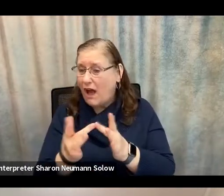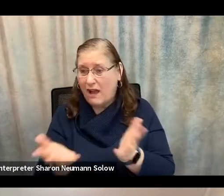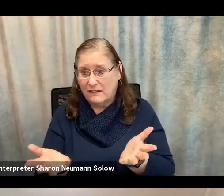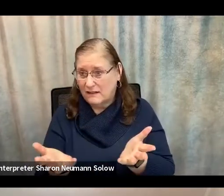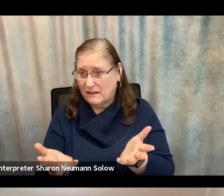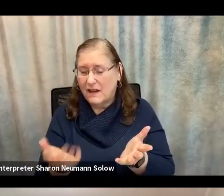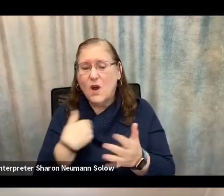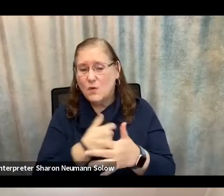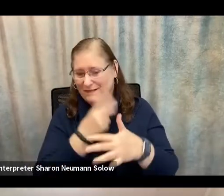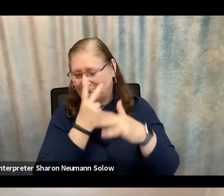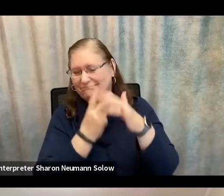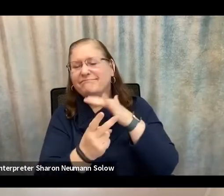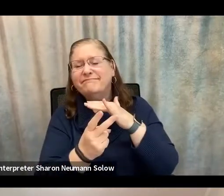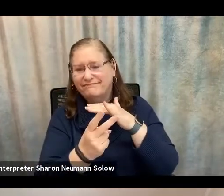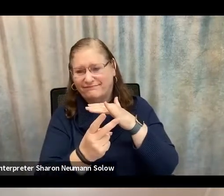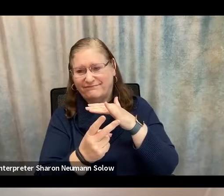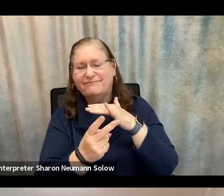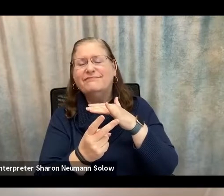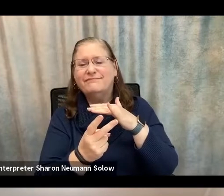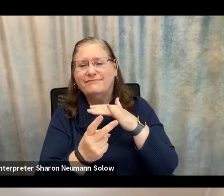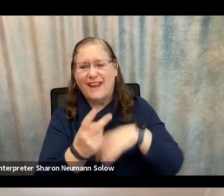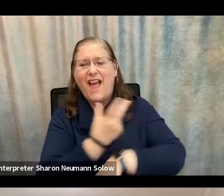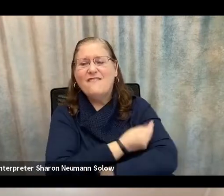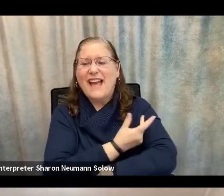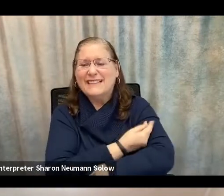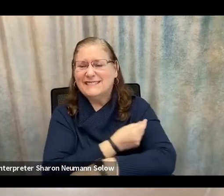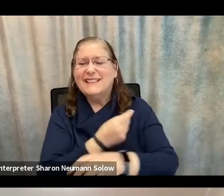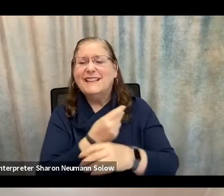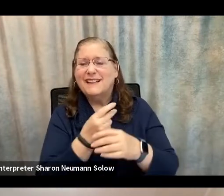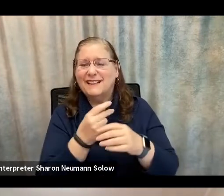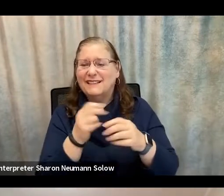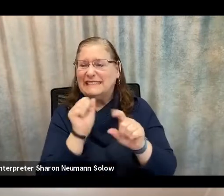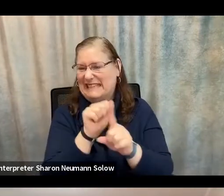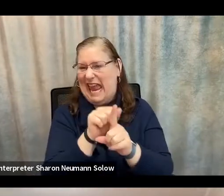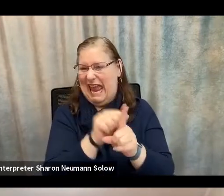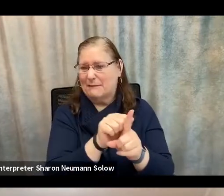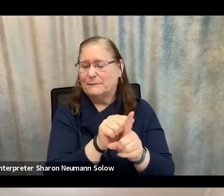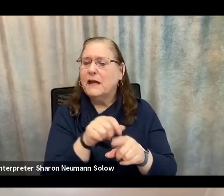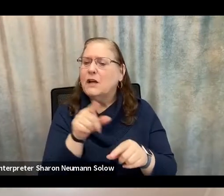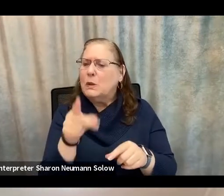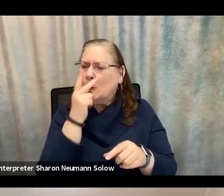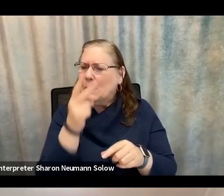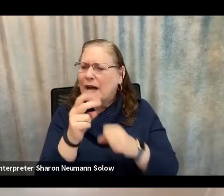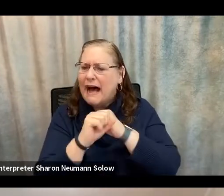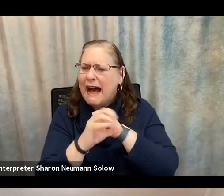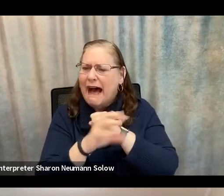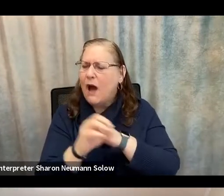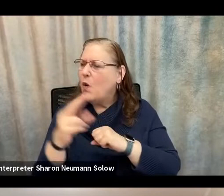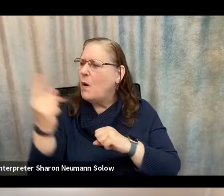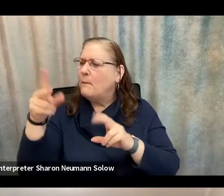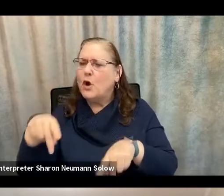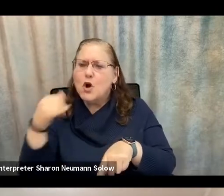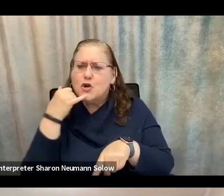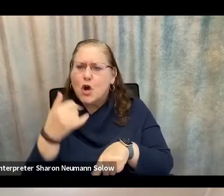is vaccine related scams. If you see an ad or receive a call from someone who says,